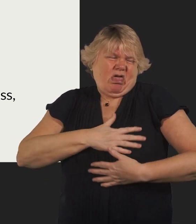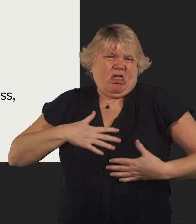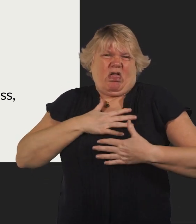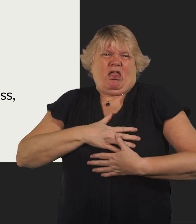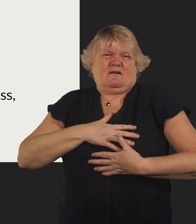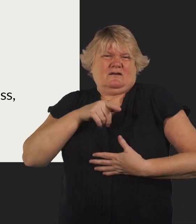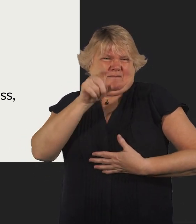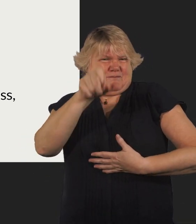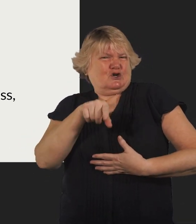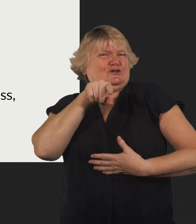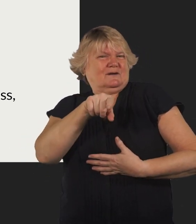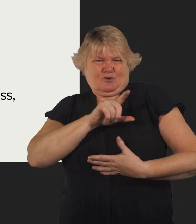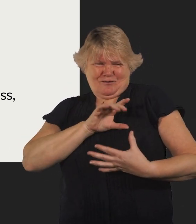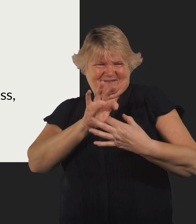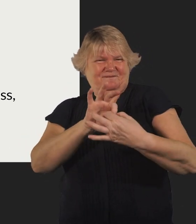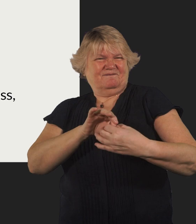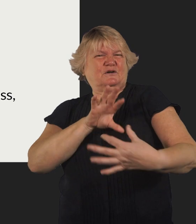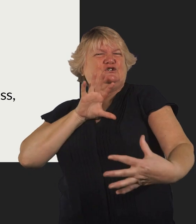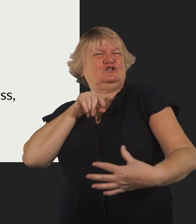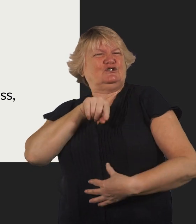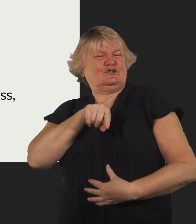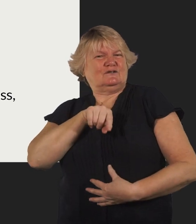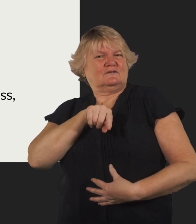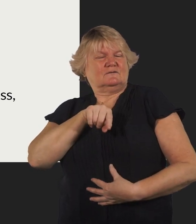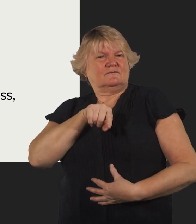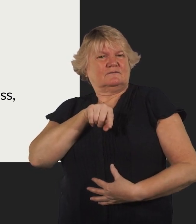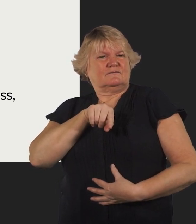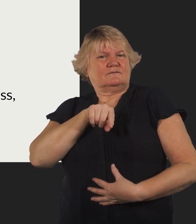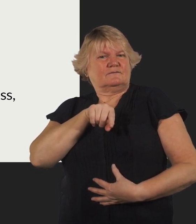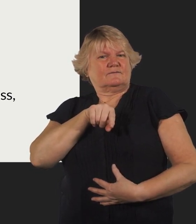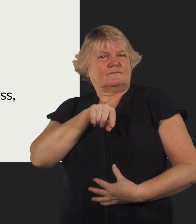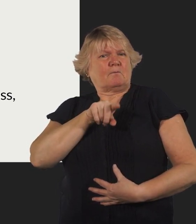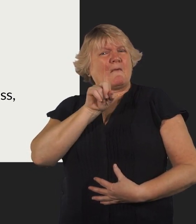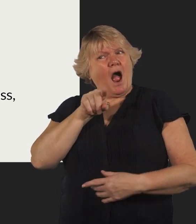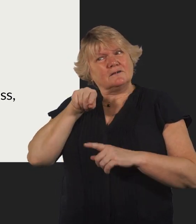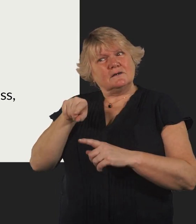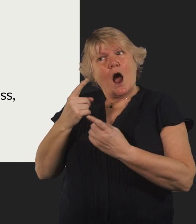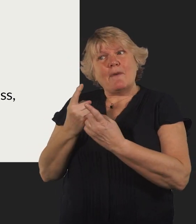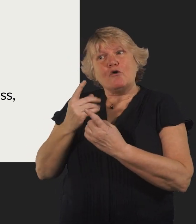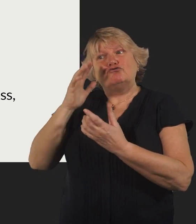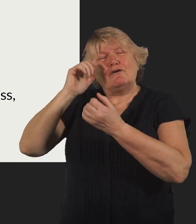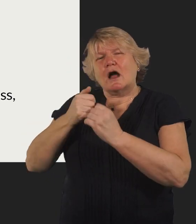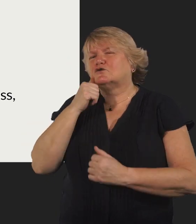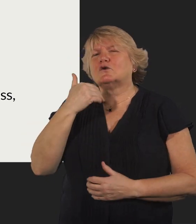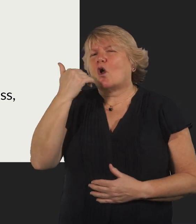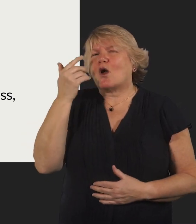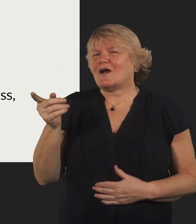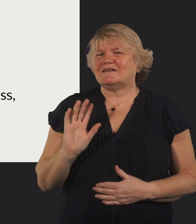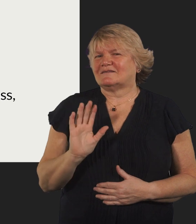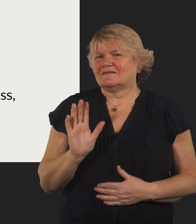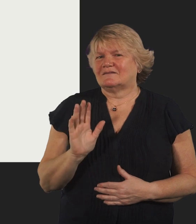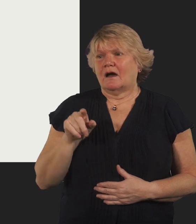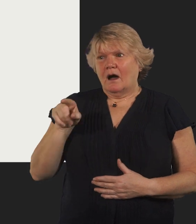humiliate or cause distress to a person after the breakdown of a relationship but it is not always about